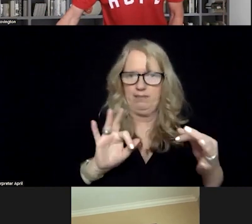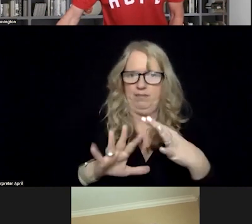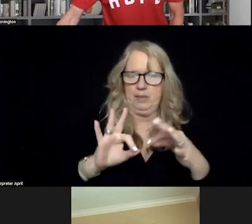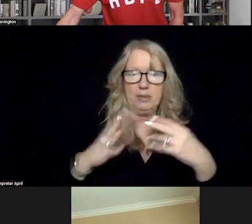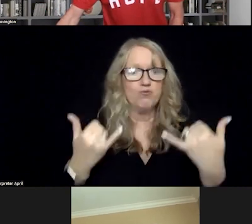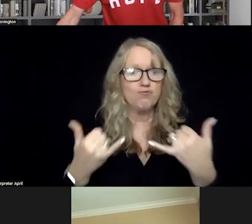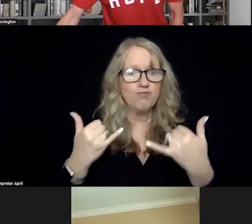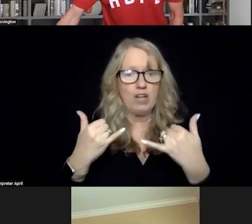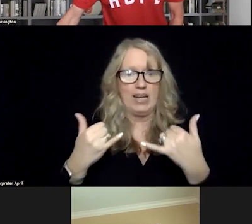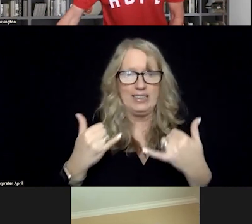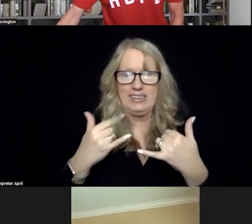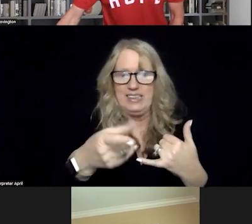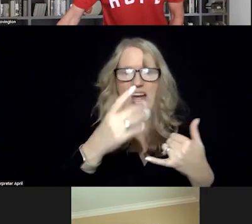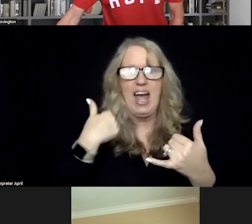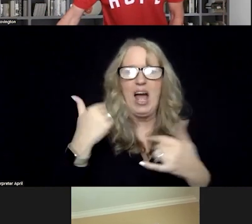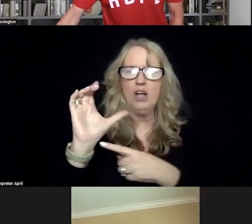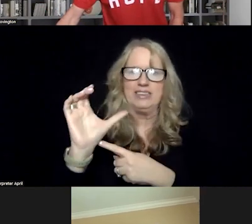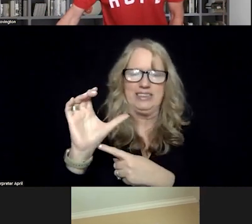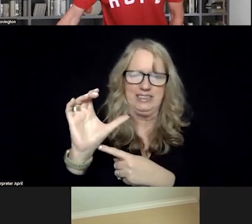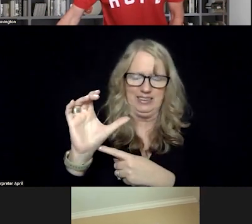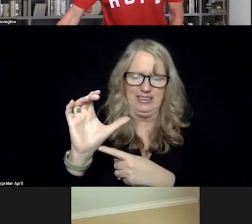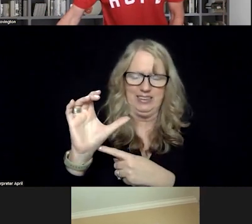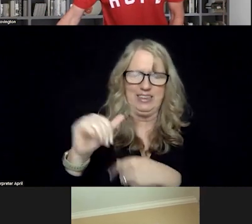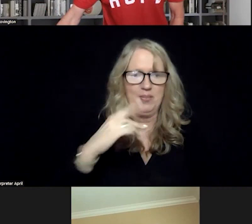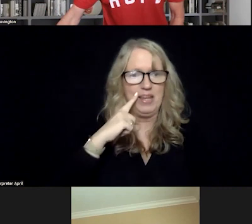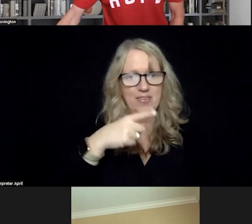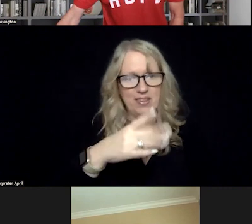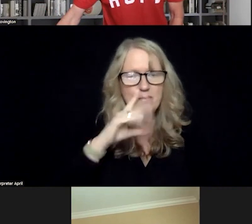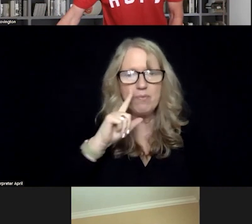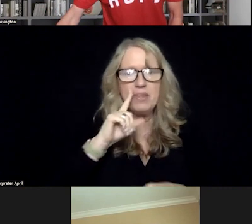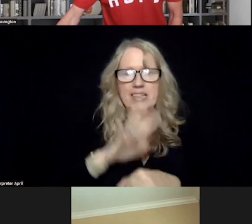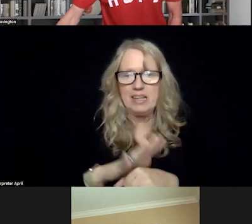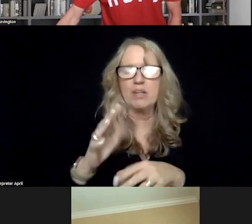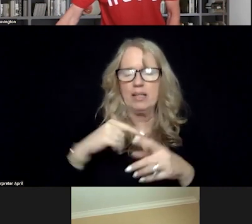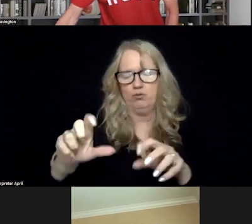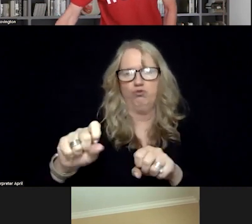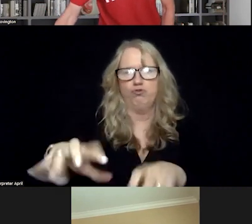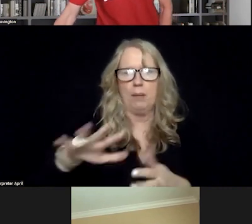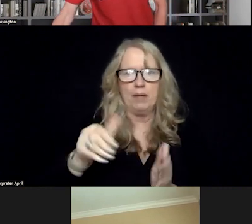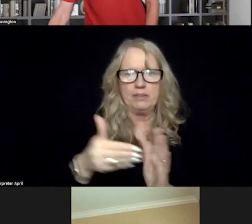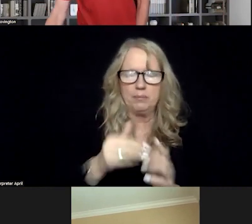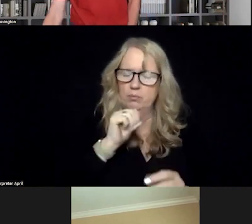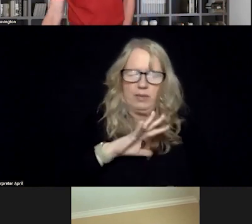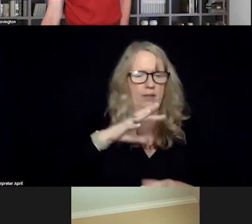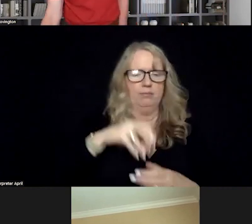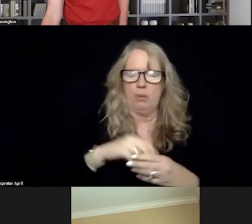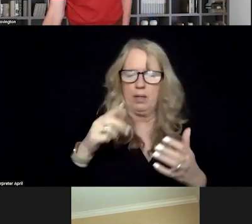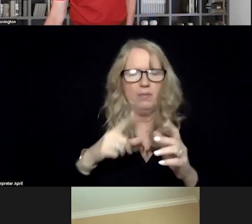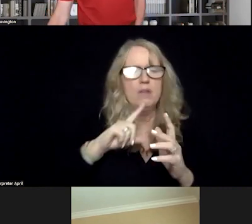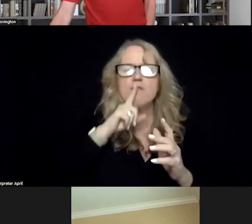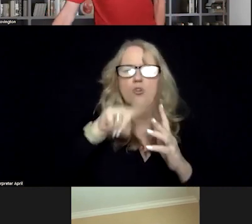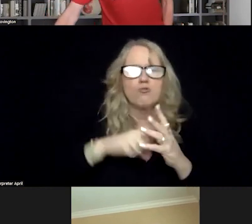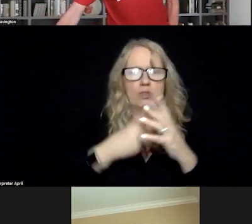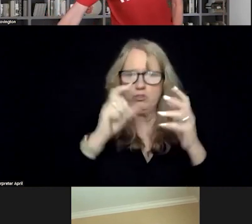is running away with C. They think the dedicated crisis receiving drop-off centers was not a part of that original vision. And the